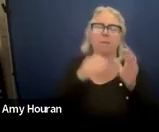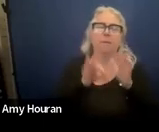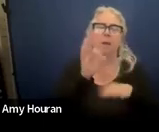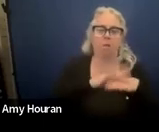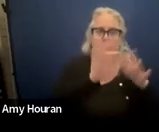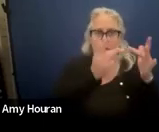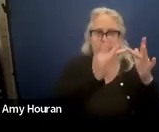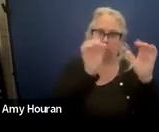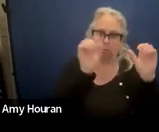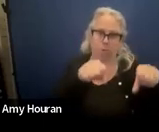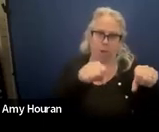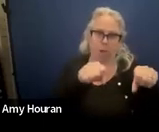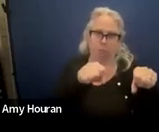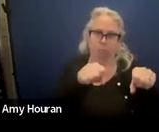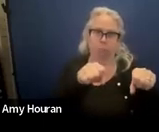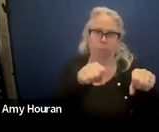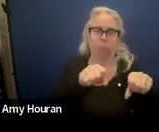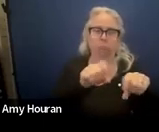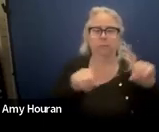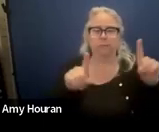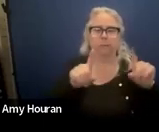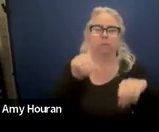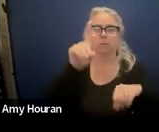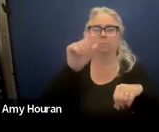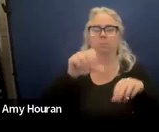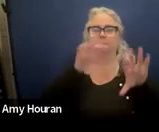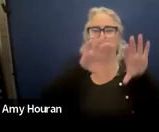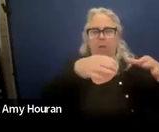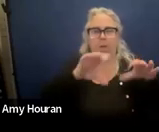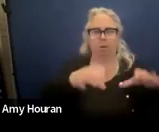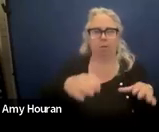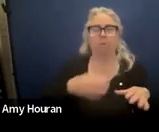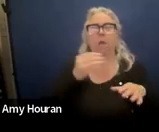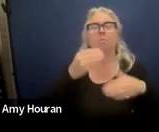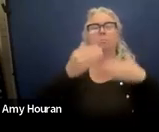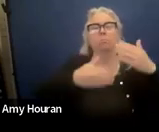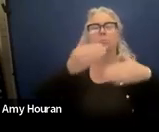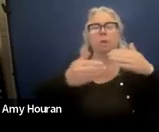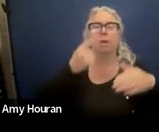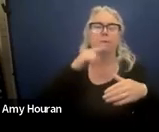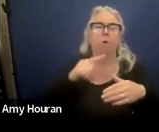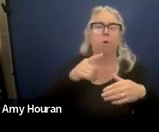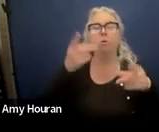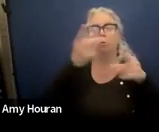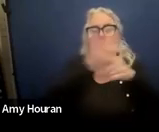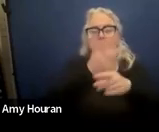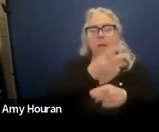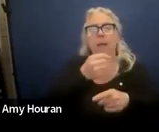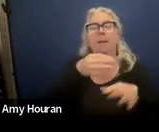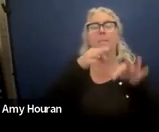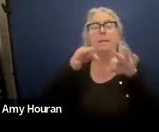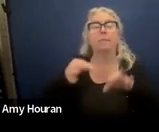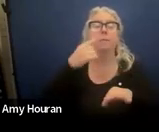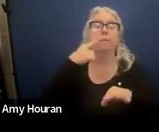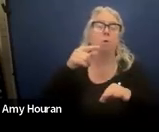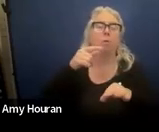website um and you can look up the disability categories and it tells you the procedure for the determination and the definition for each